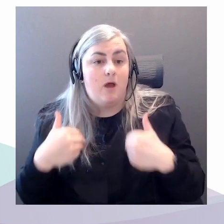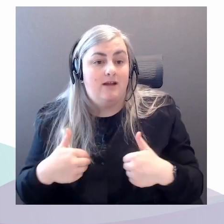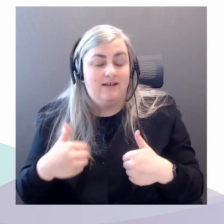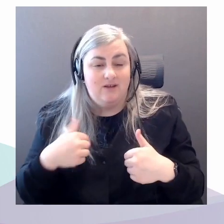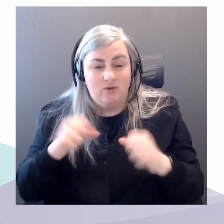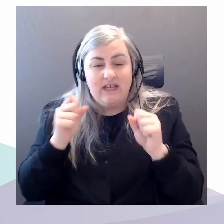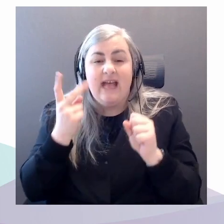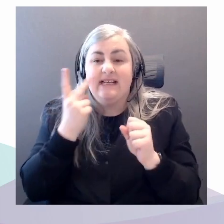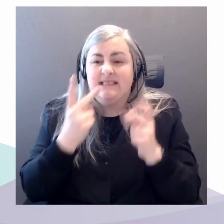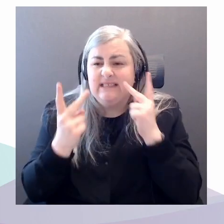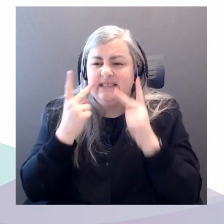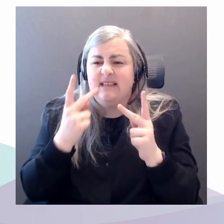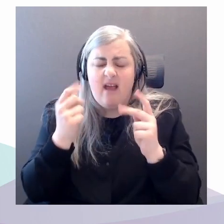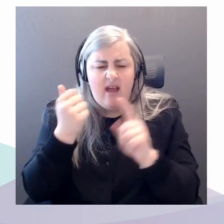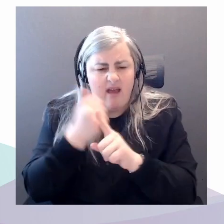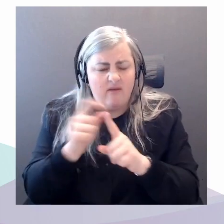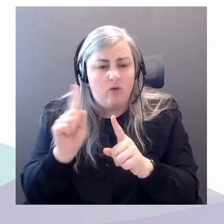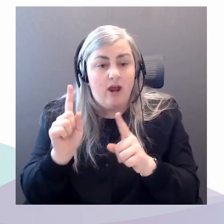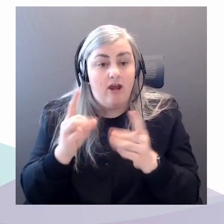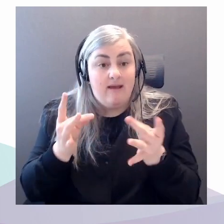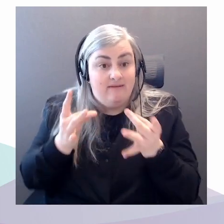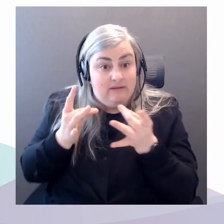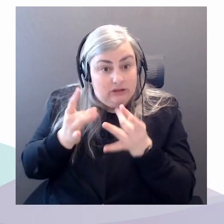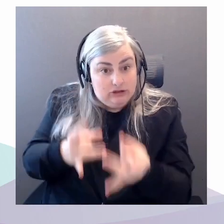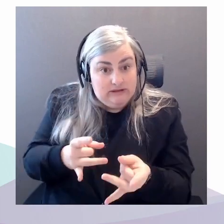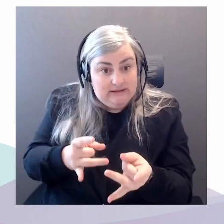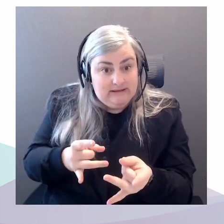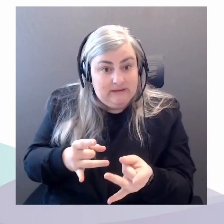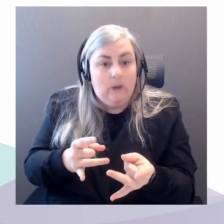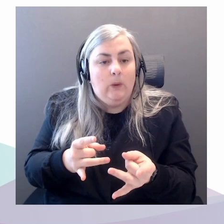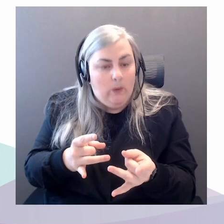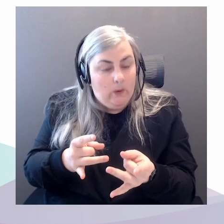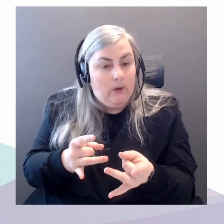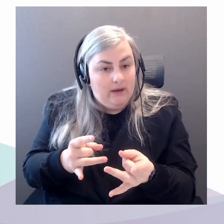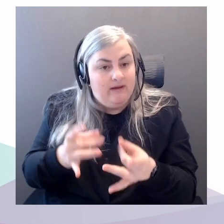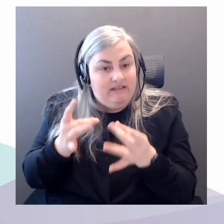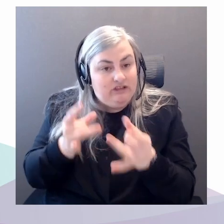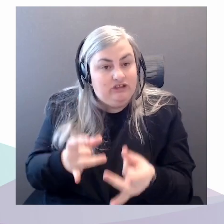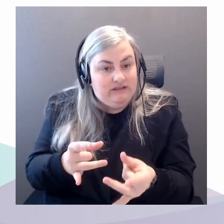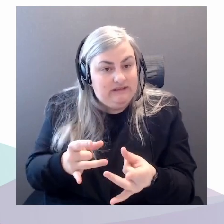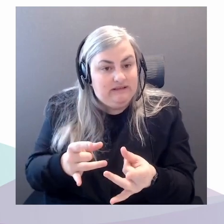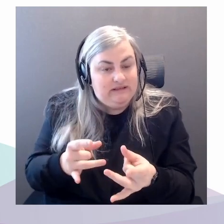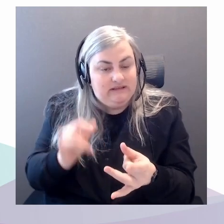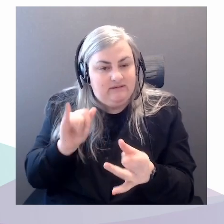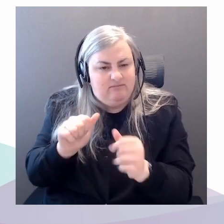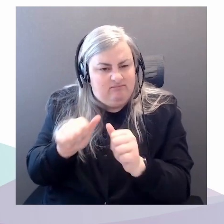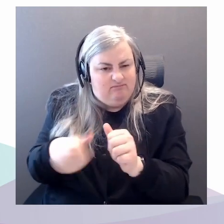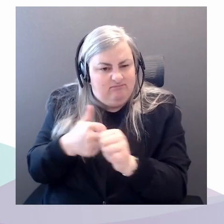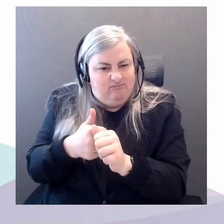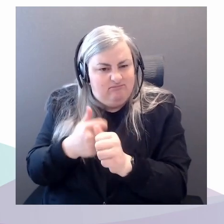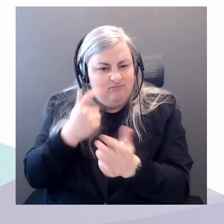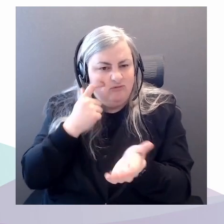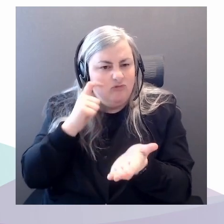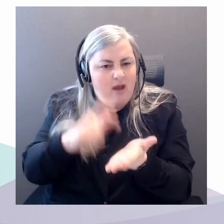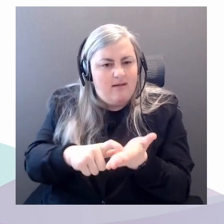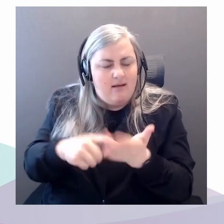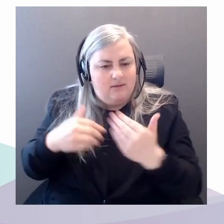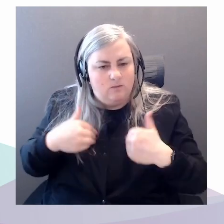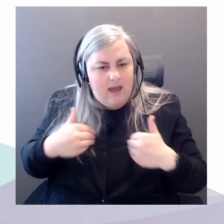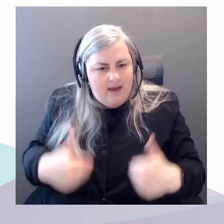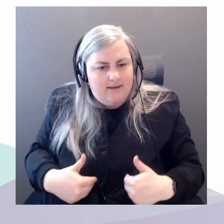kind of the antithesis of recognizing our humanity. This drive for no redundancy